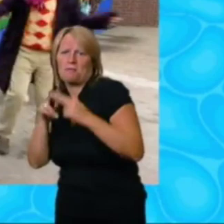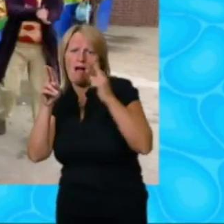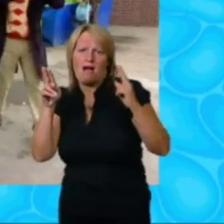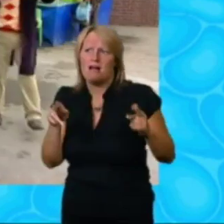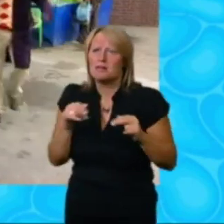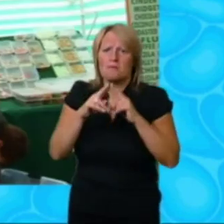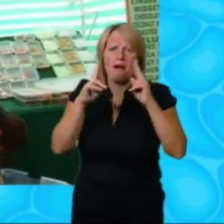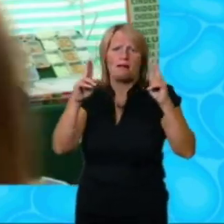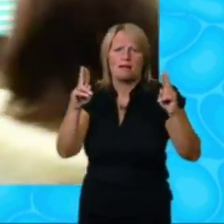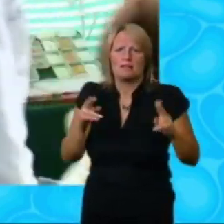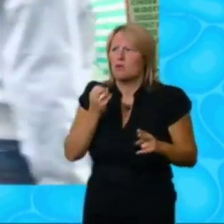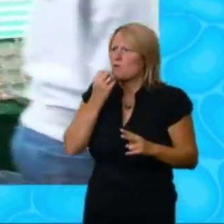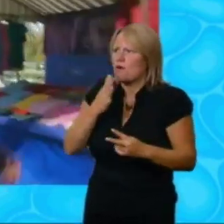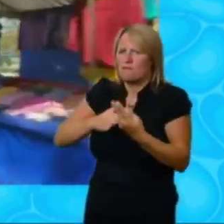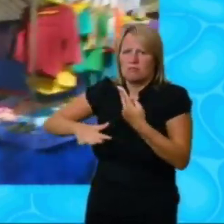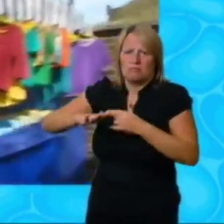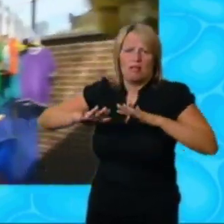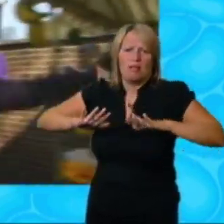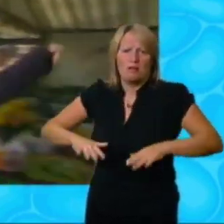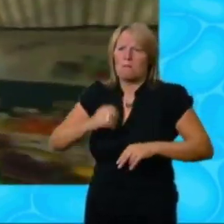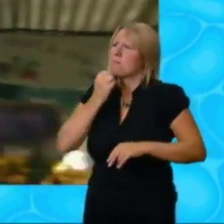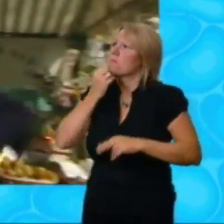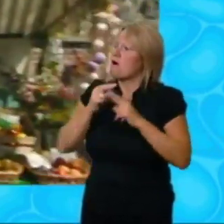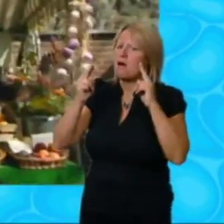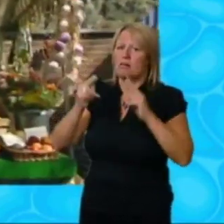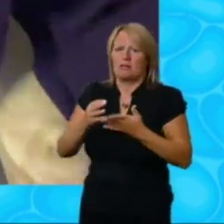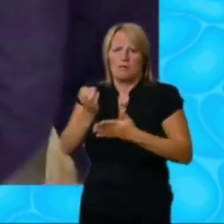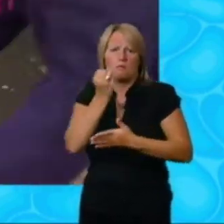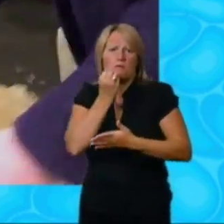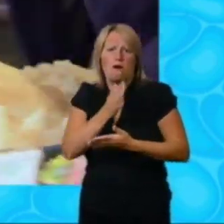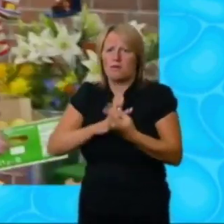to be there, the market is a wonderful place.